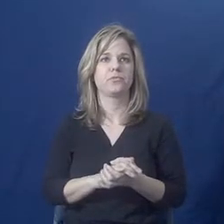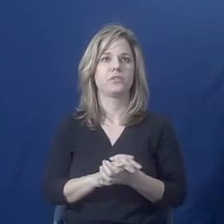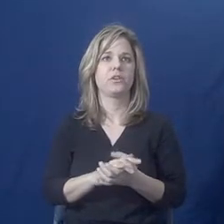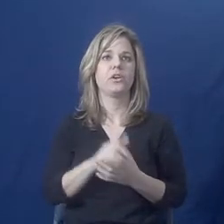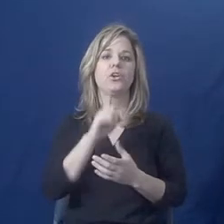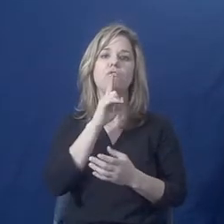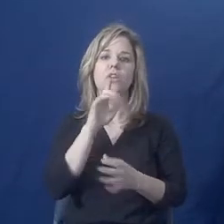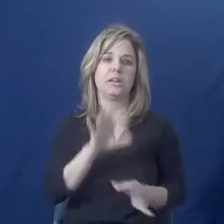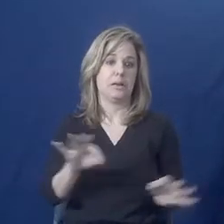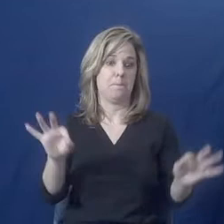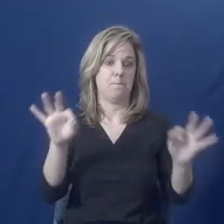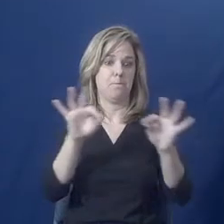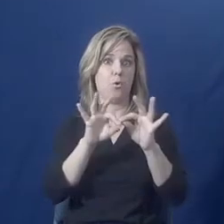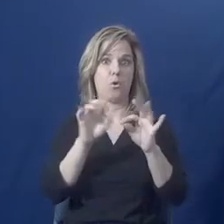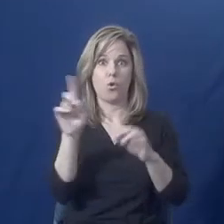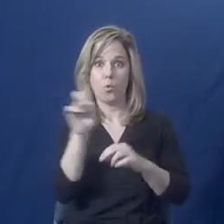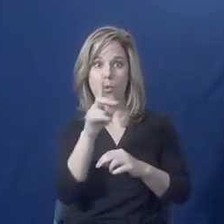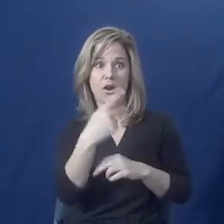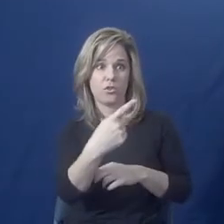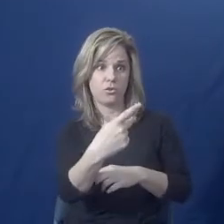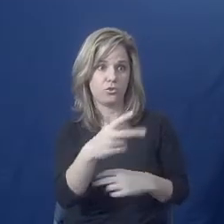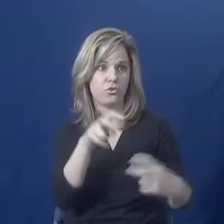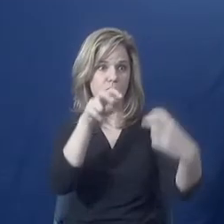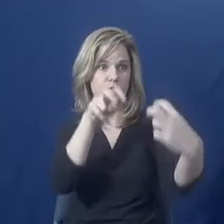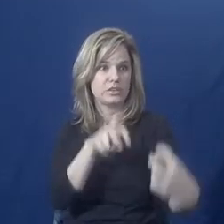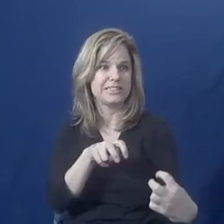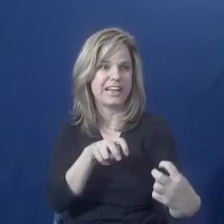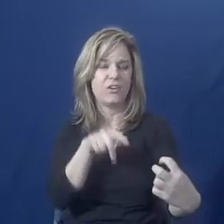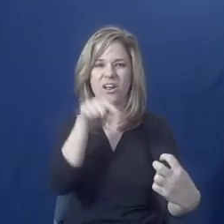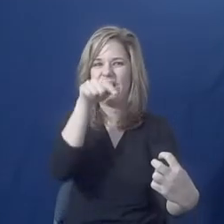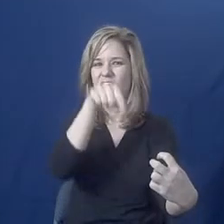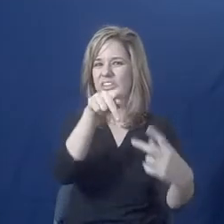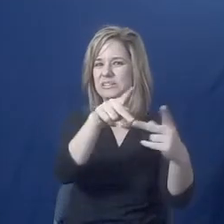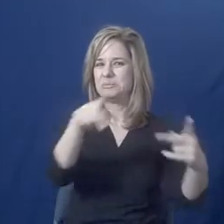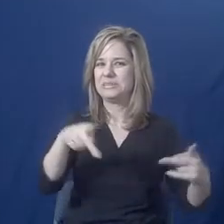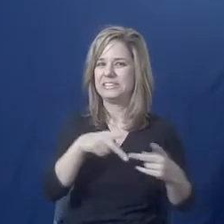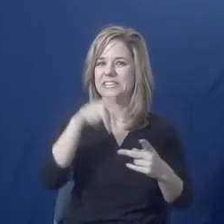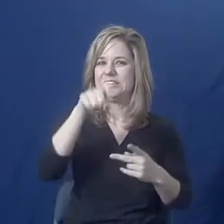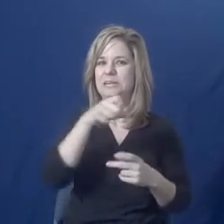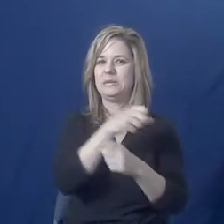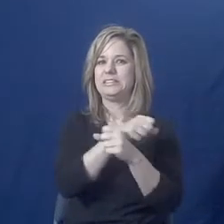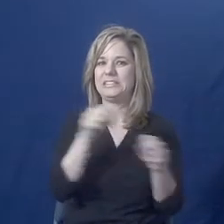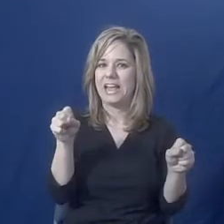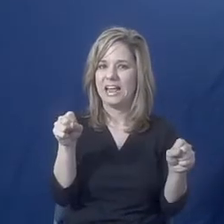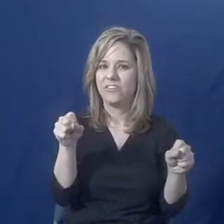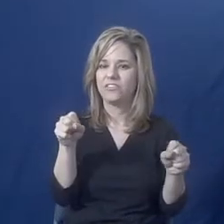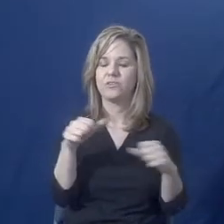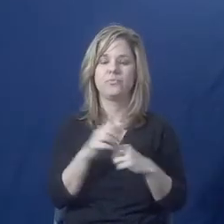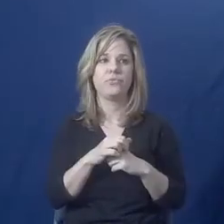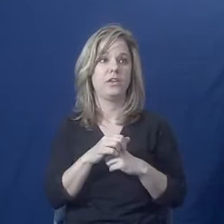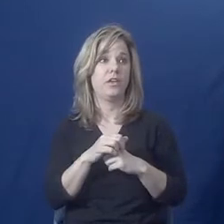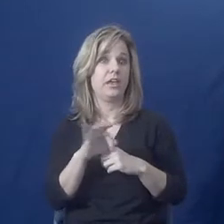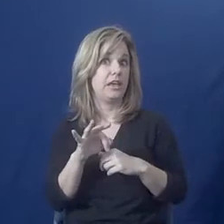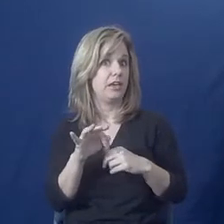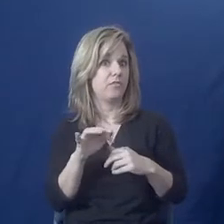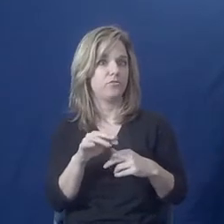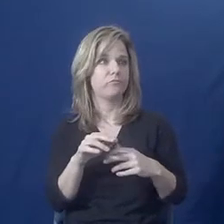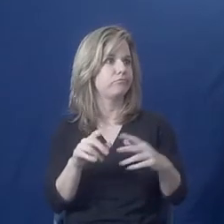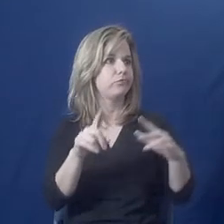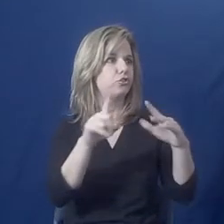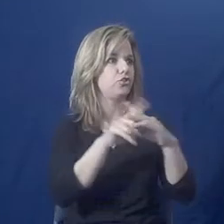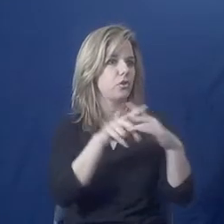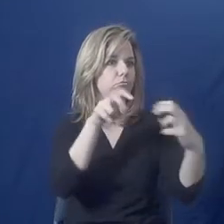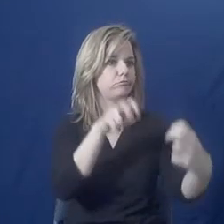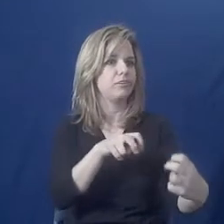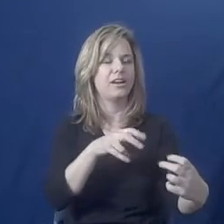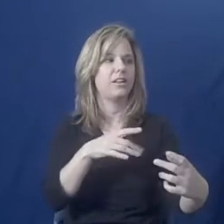create a safe place. So if you try to do a risk assessment in an area where someone feels nervous, they feel